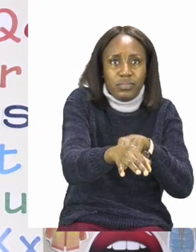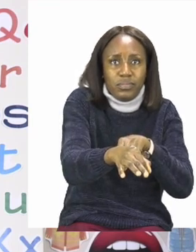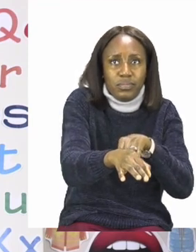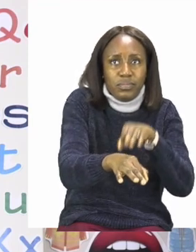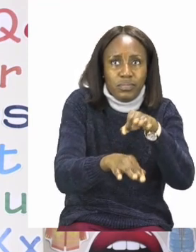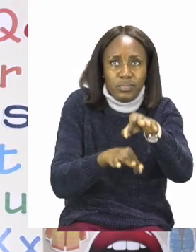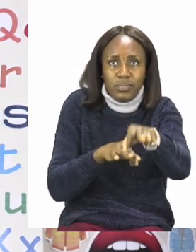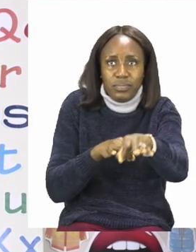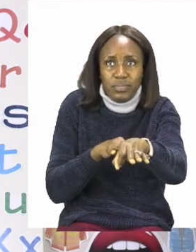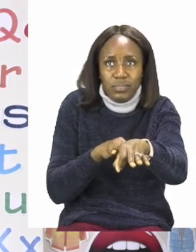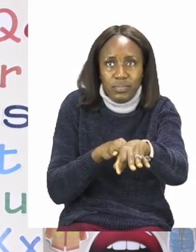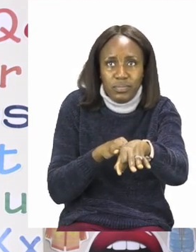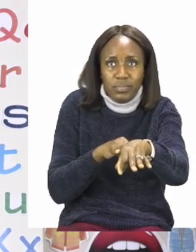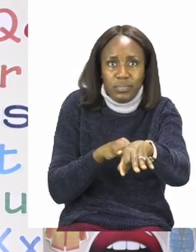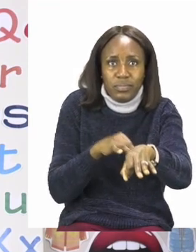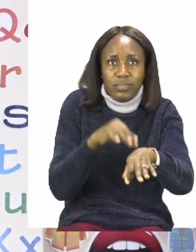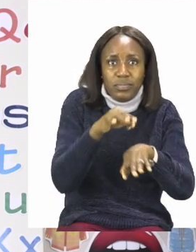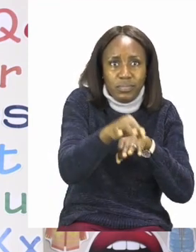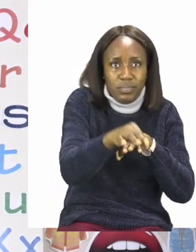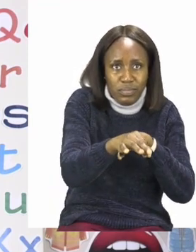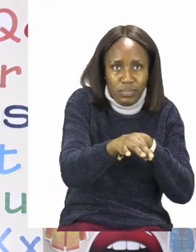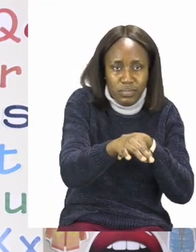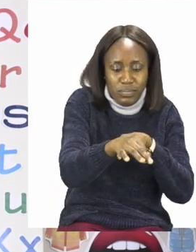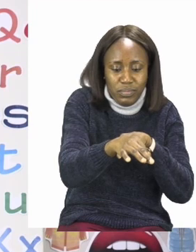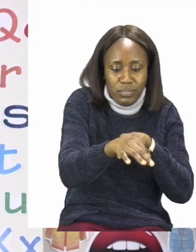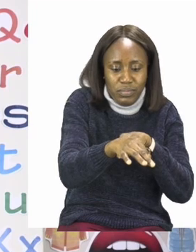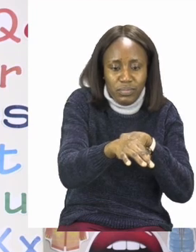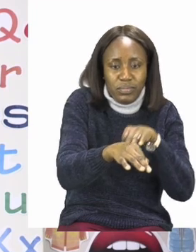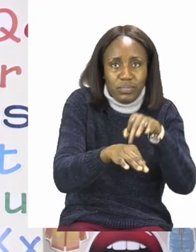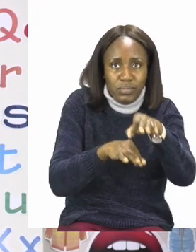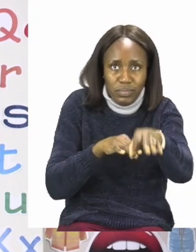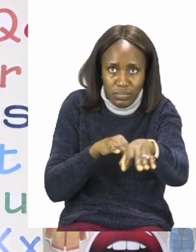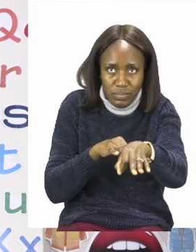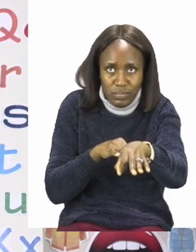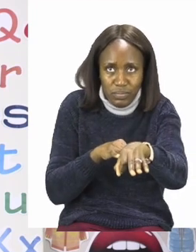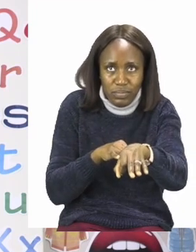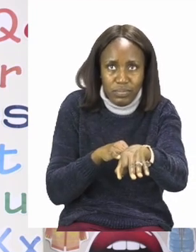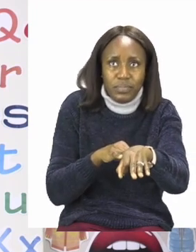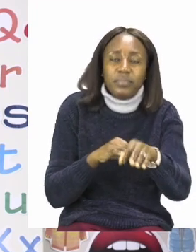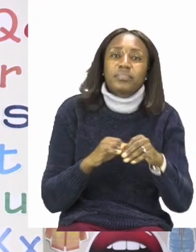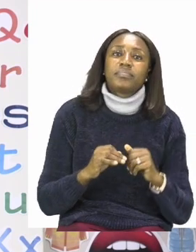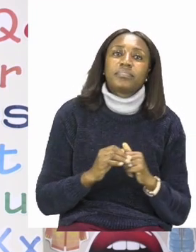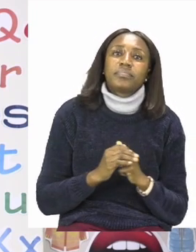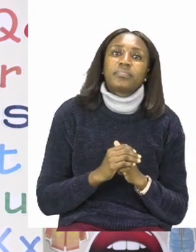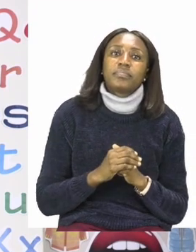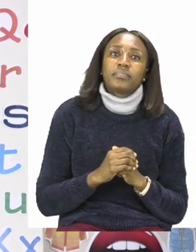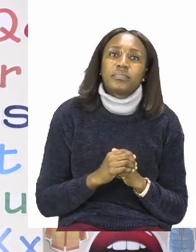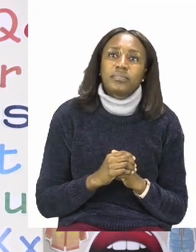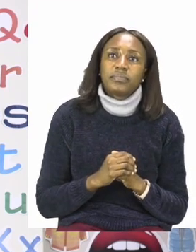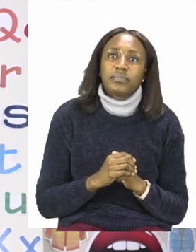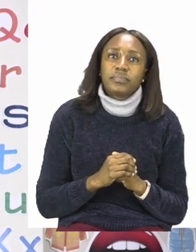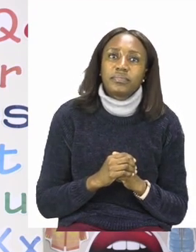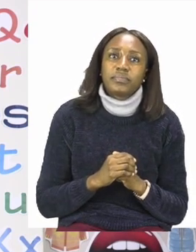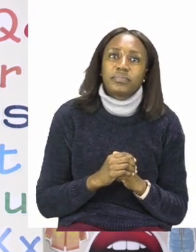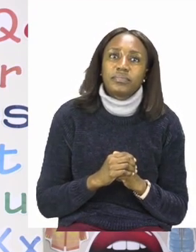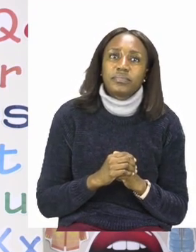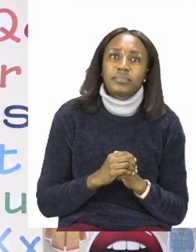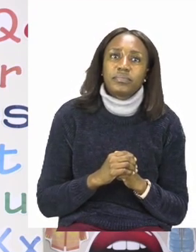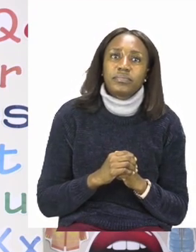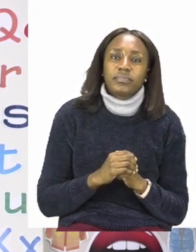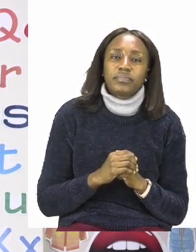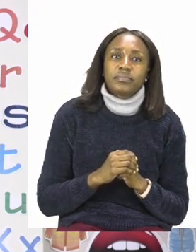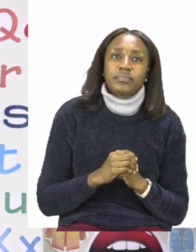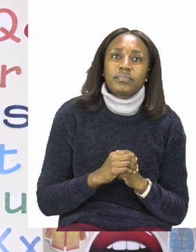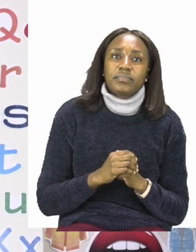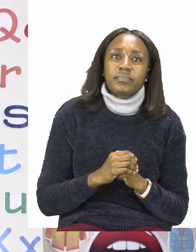going to be from the toes. Then your heel is going to touch your toes.